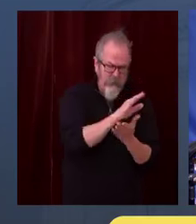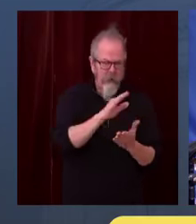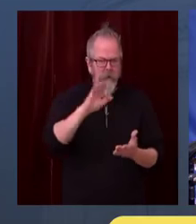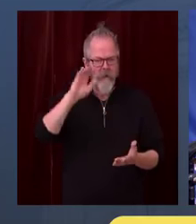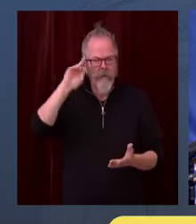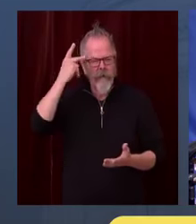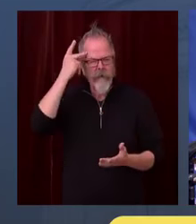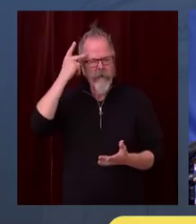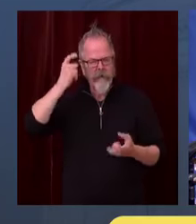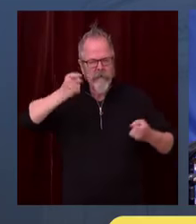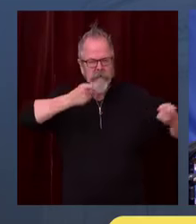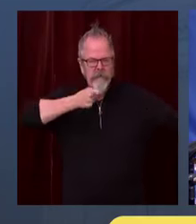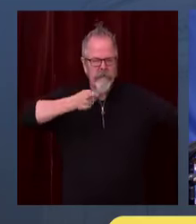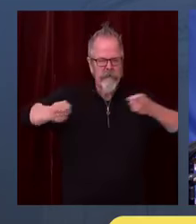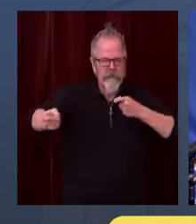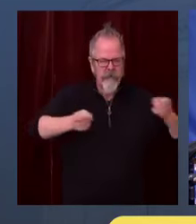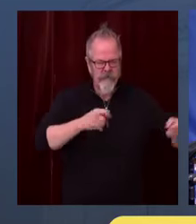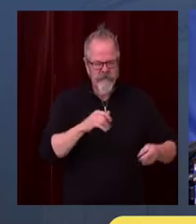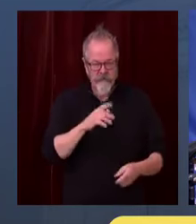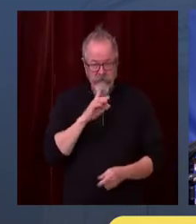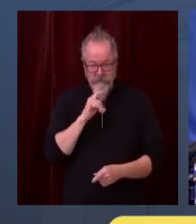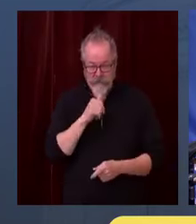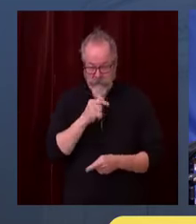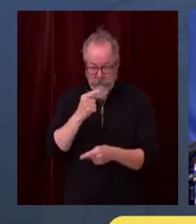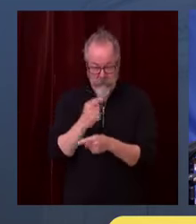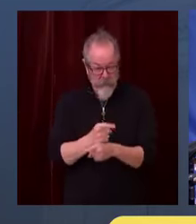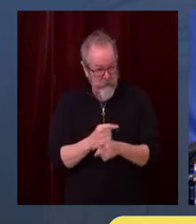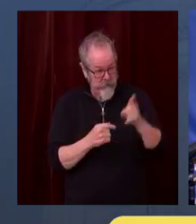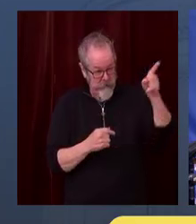I just want to close before I take questions by saying this.